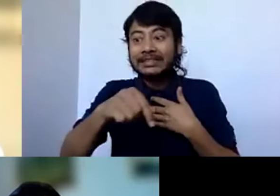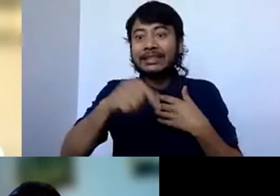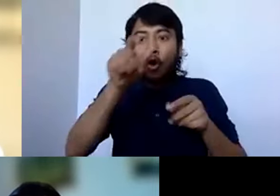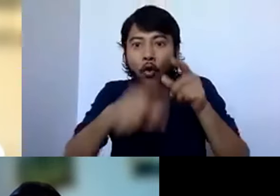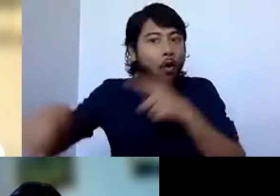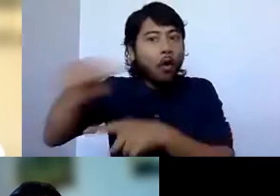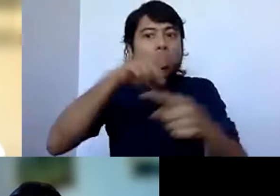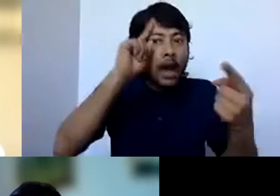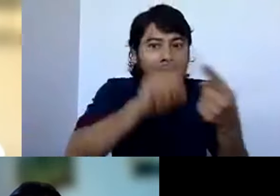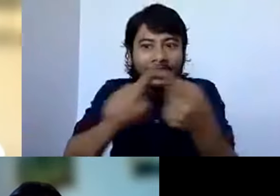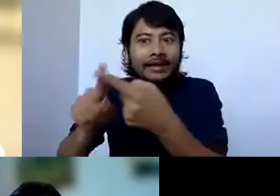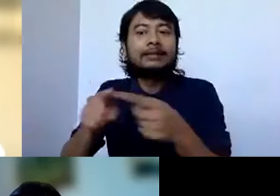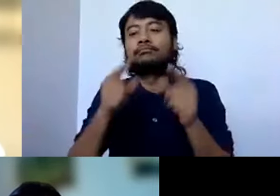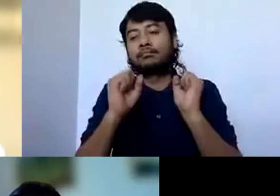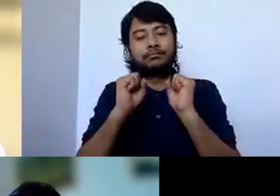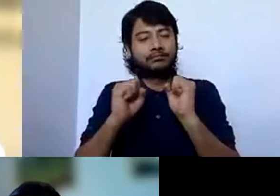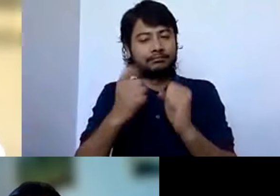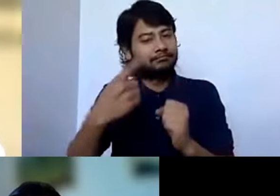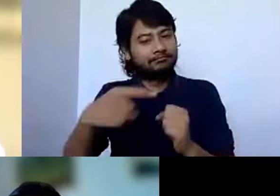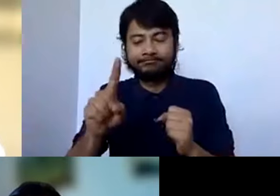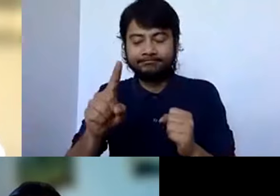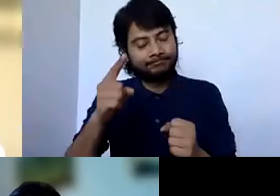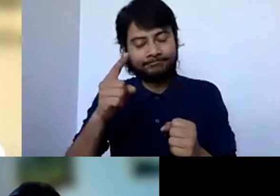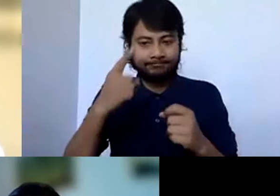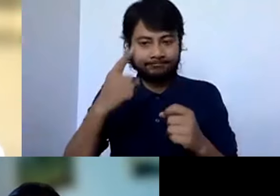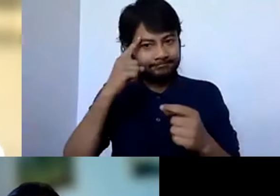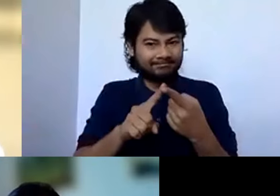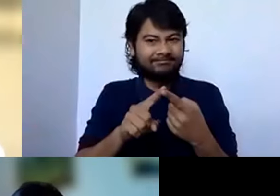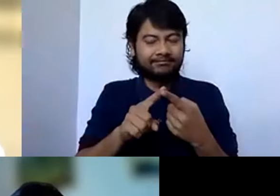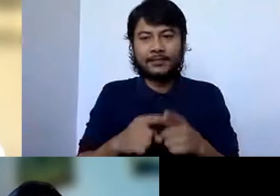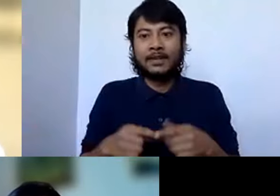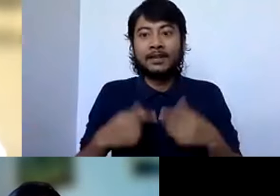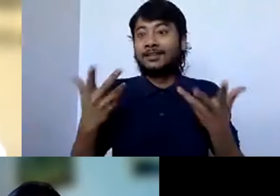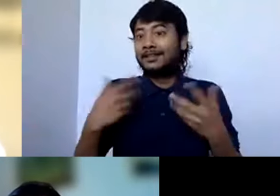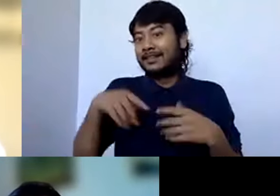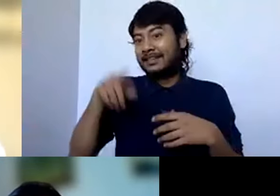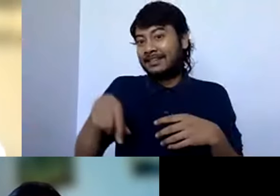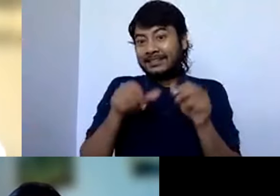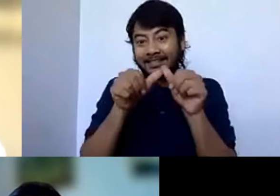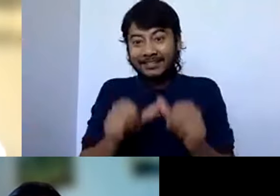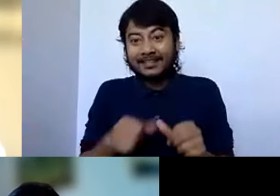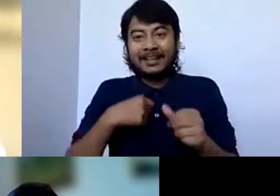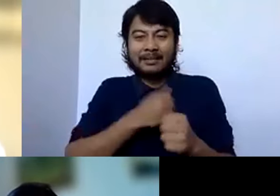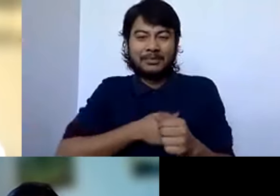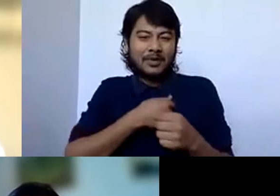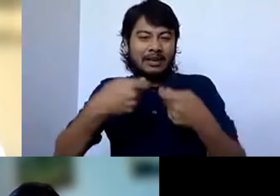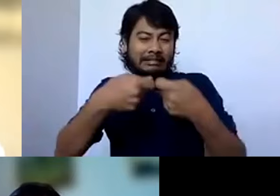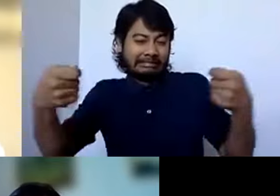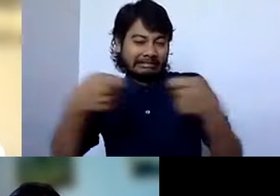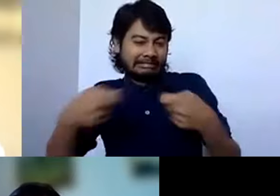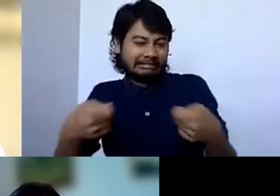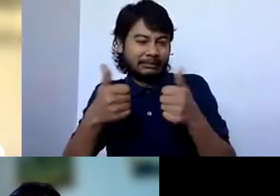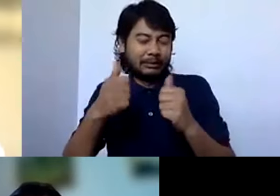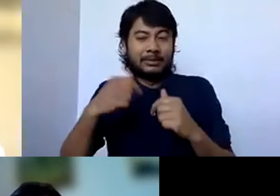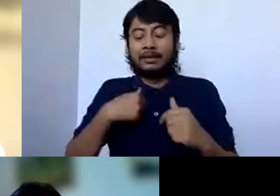completely acknowledge that. So I guess those are my answers. I'm not very comprehensive and I really apologize. I do have to run